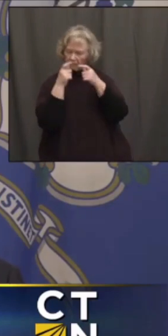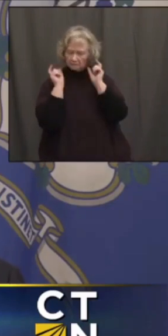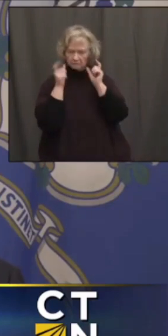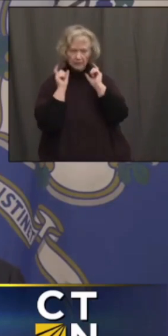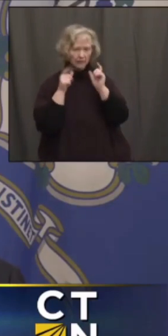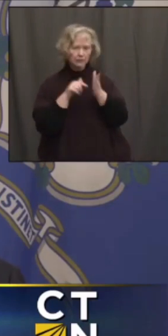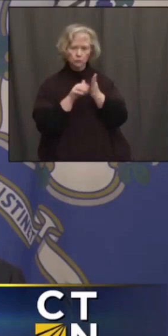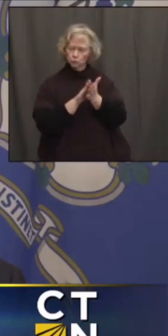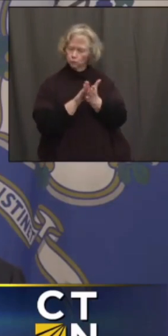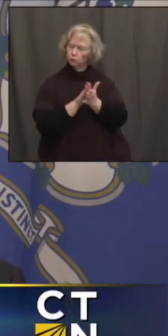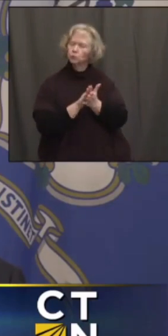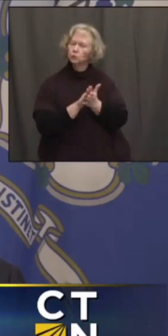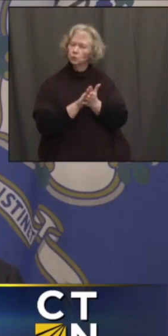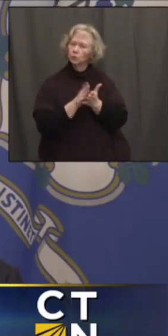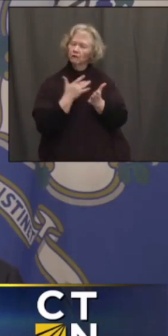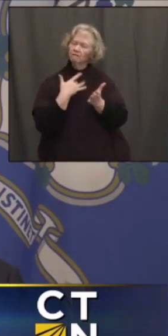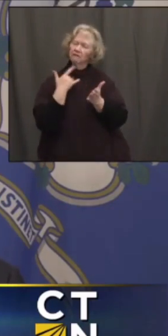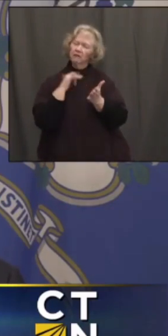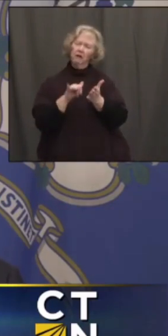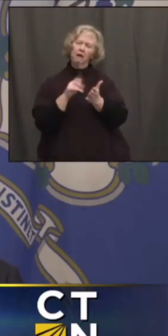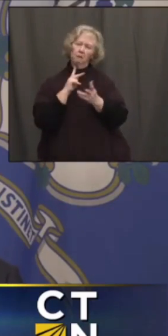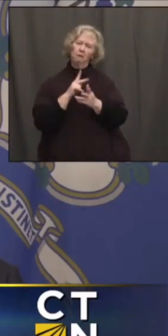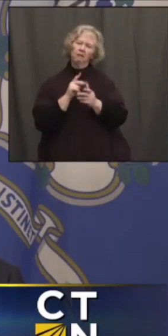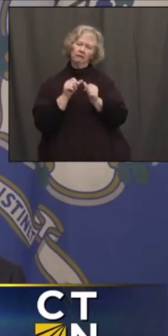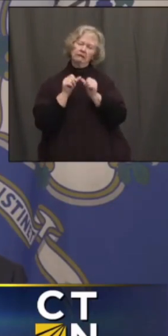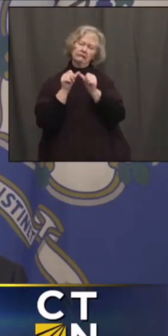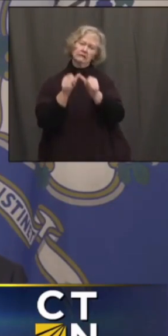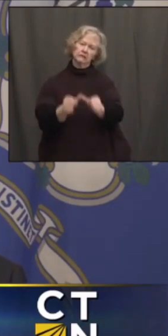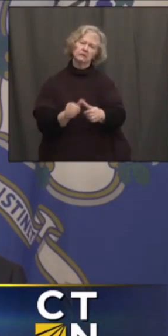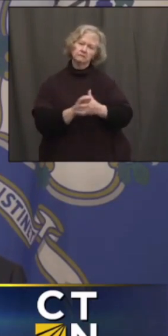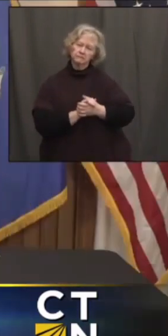in the classroom, and I think that will probably continue a little bit longer.